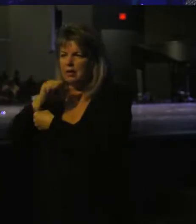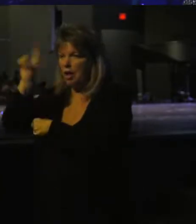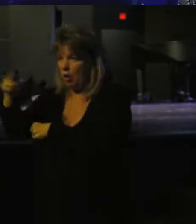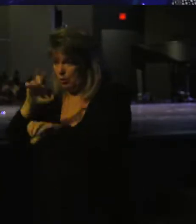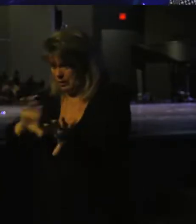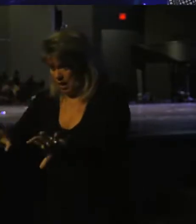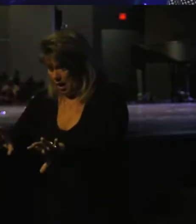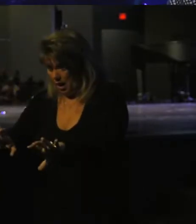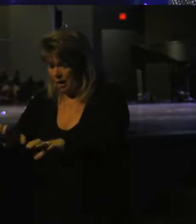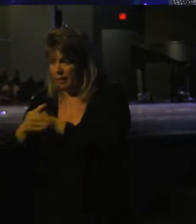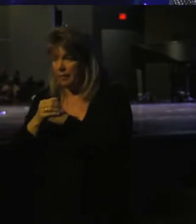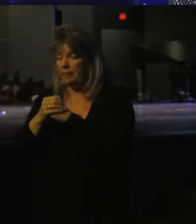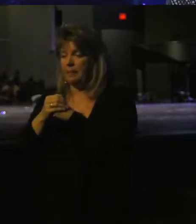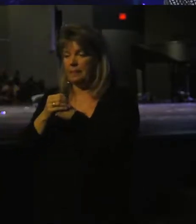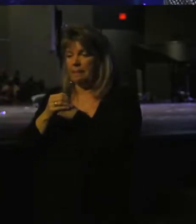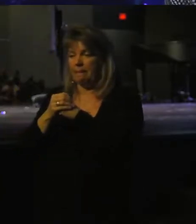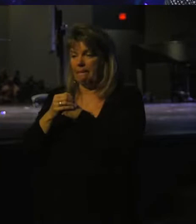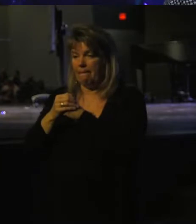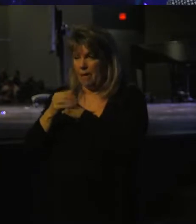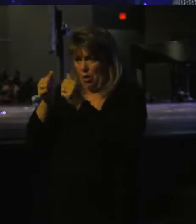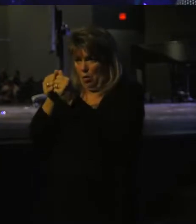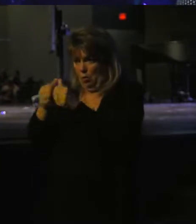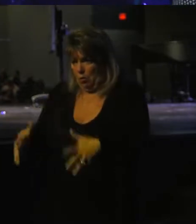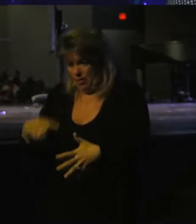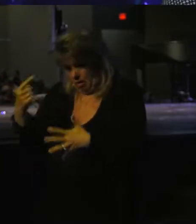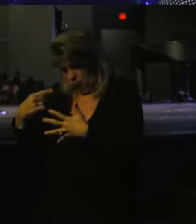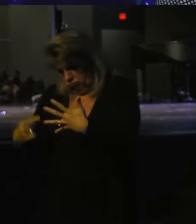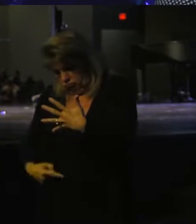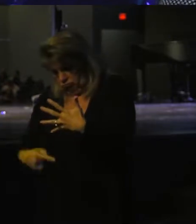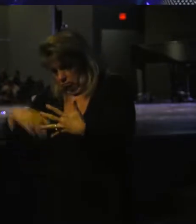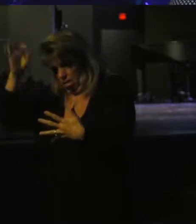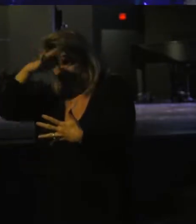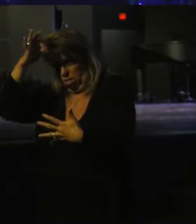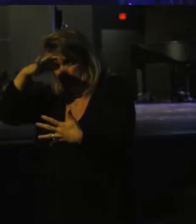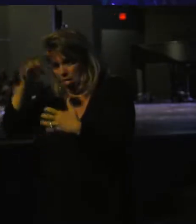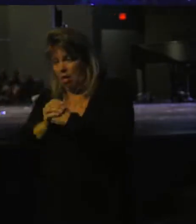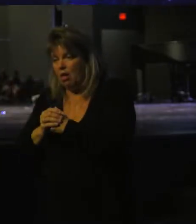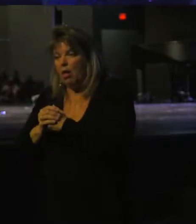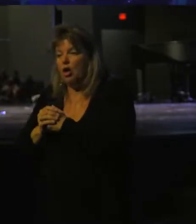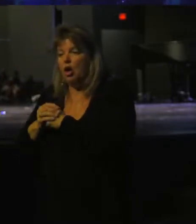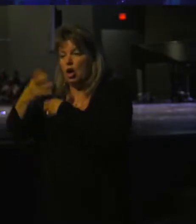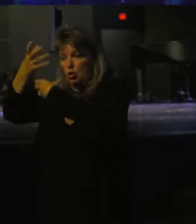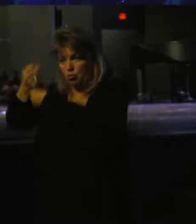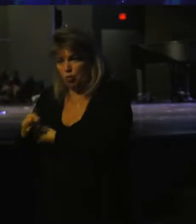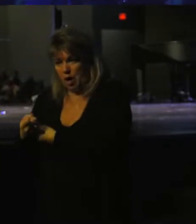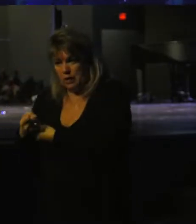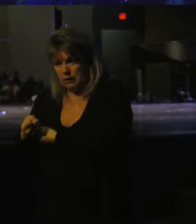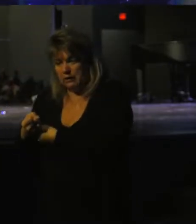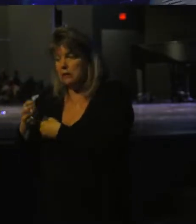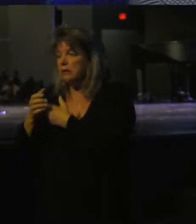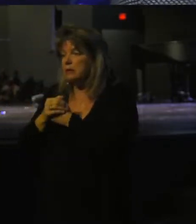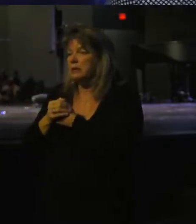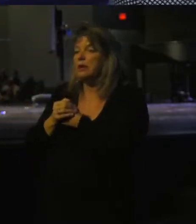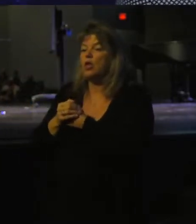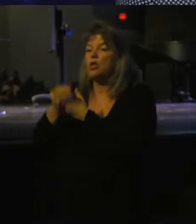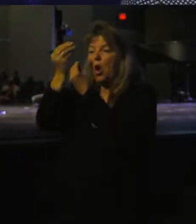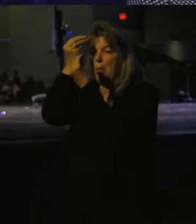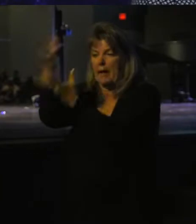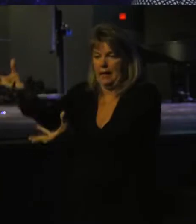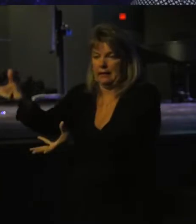only done without all the details, complete trust is done through obedience.